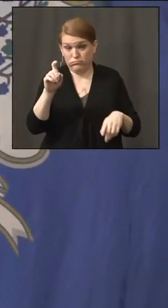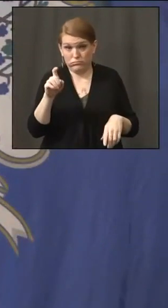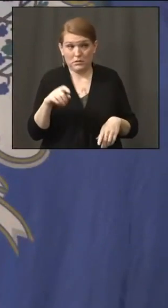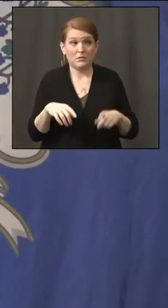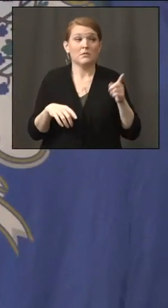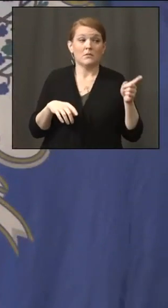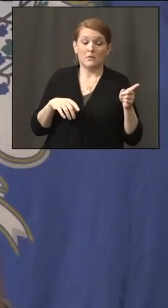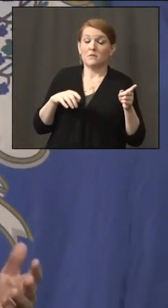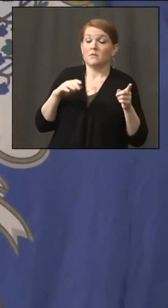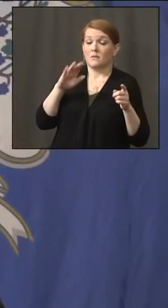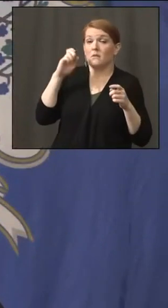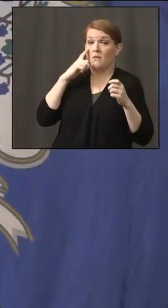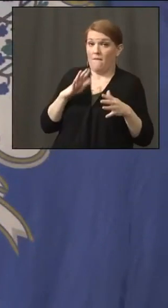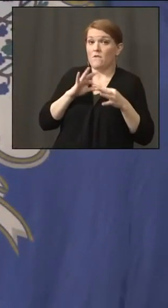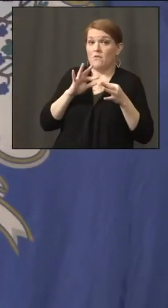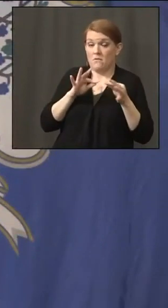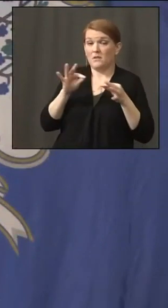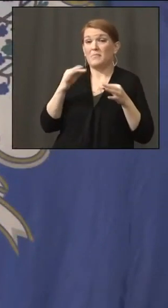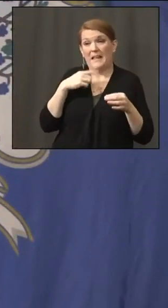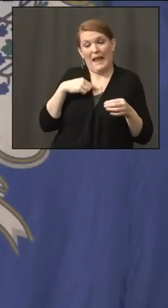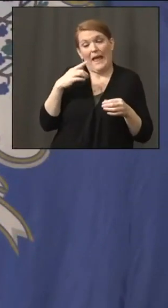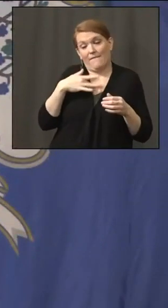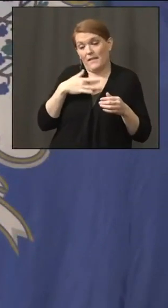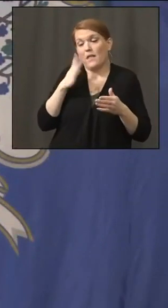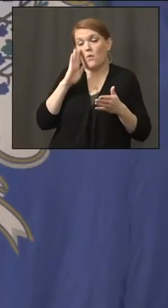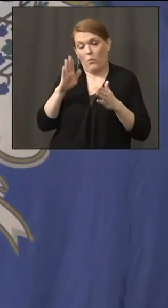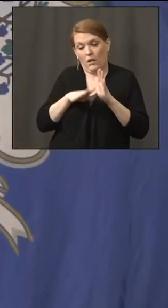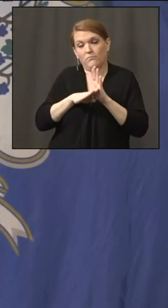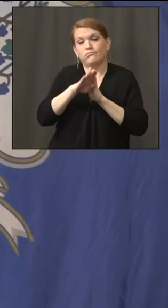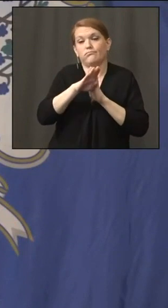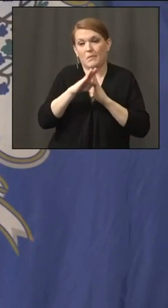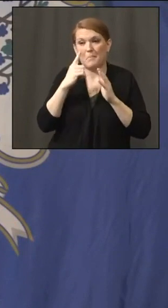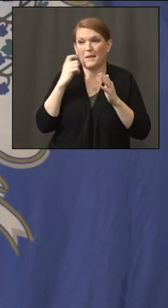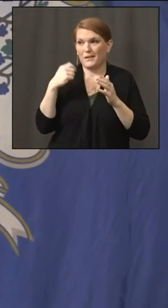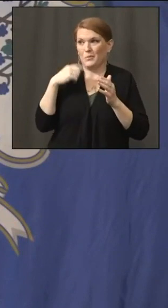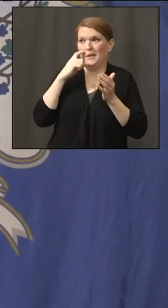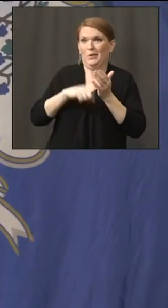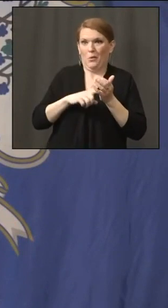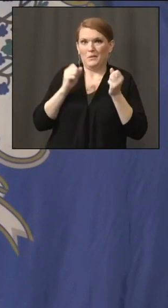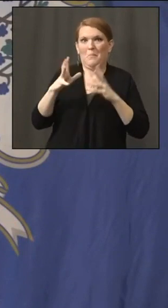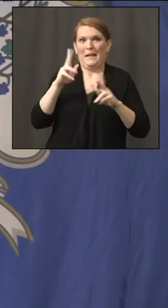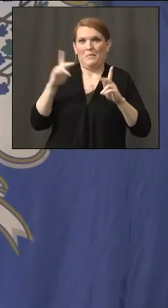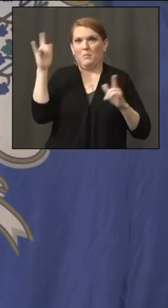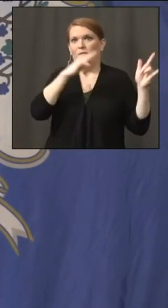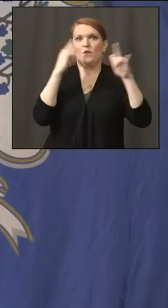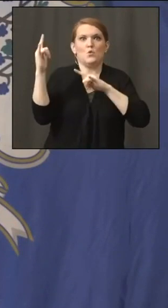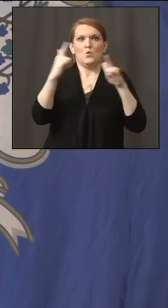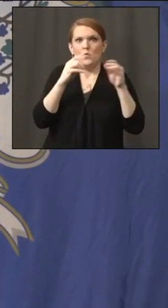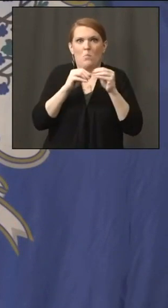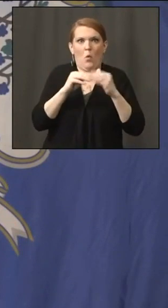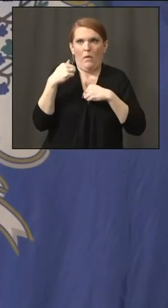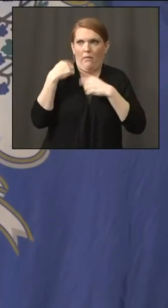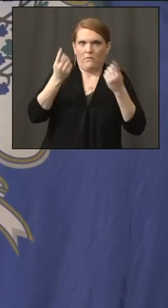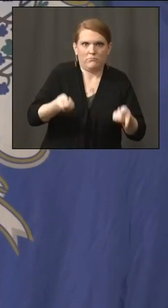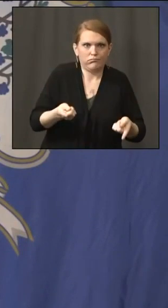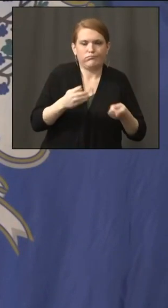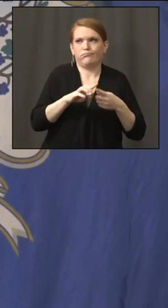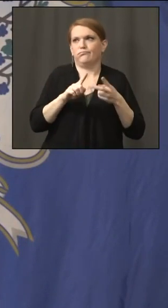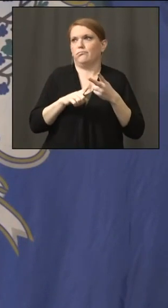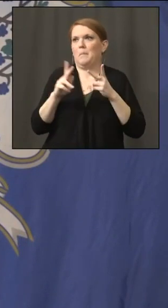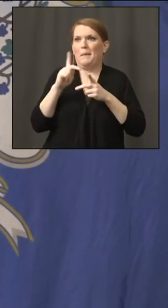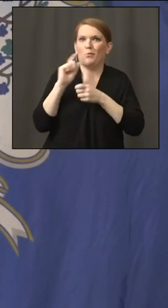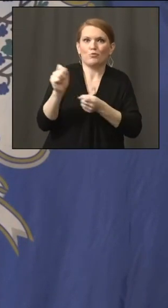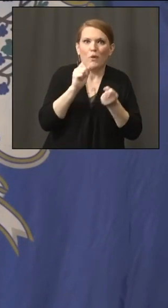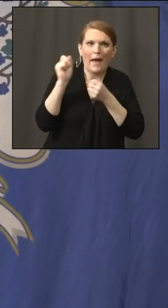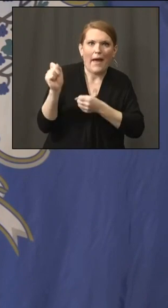back and forth, more importantly, people driving around. That all seems to stir the pot. I mentioned that we've seen some of our